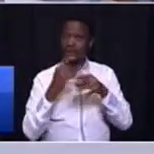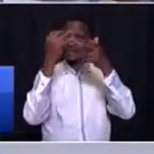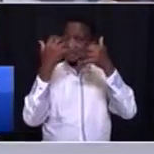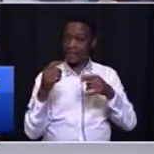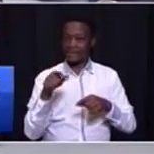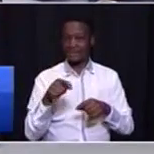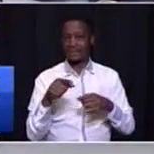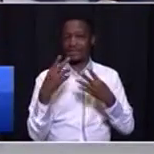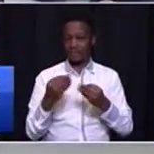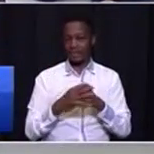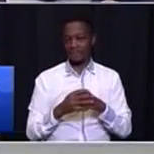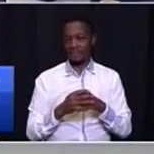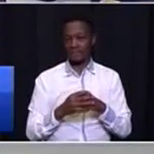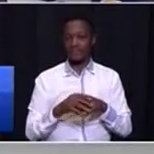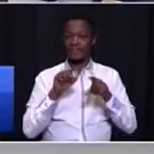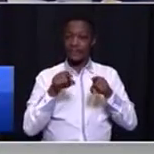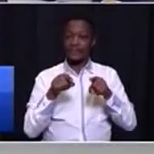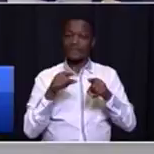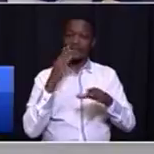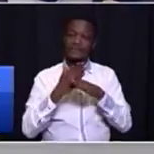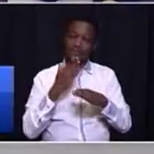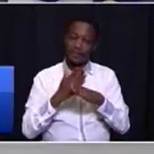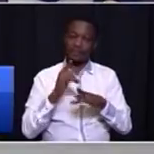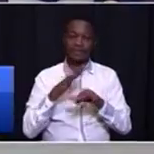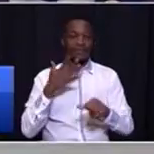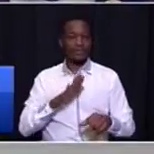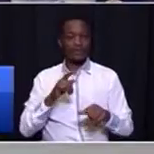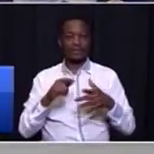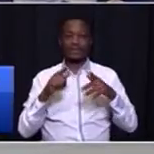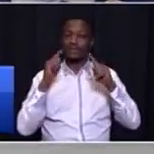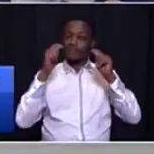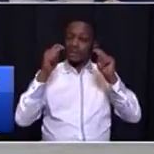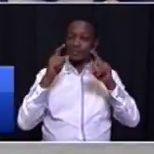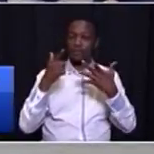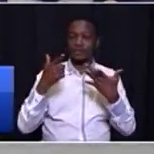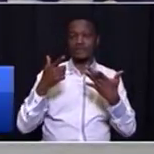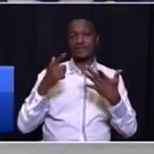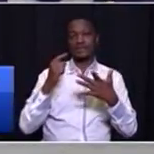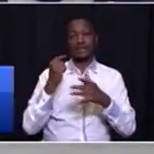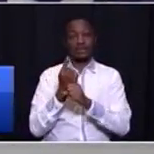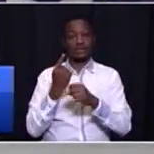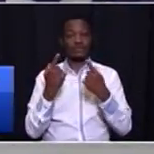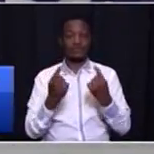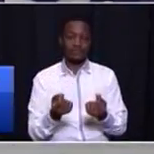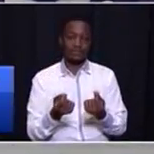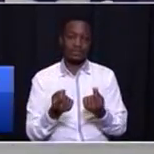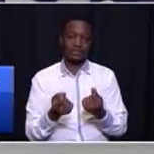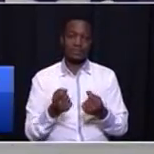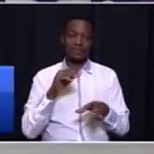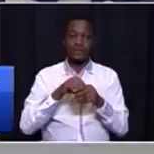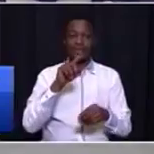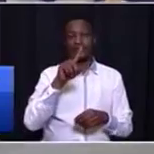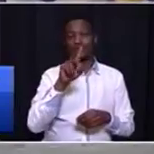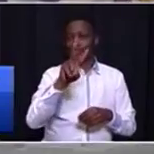is the job we particularly want the Kauten Transport Authority to do. So in two hundred